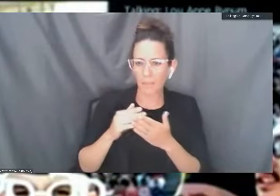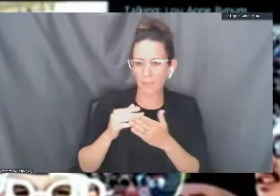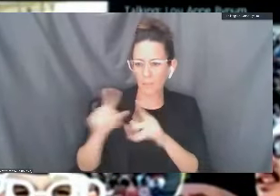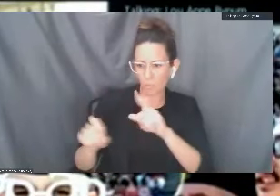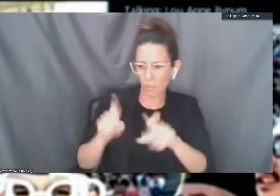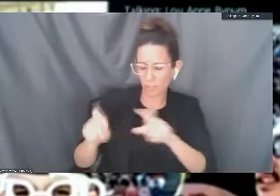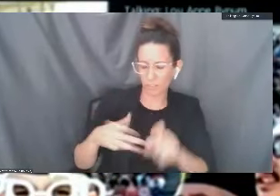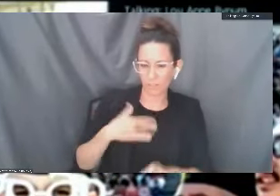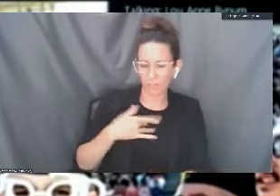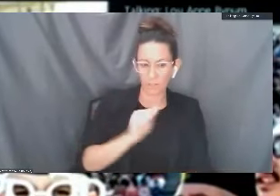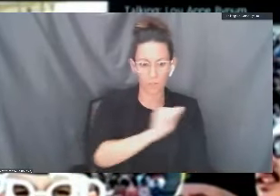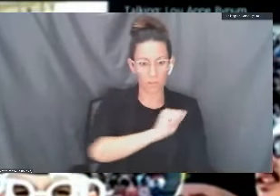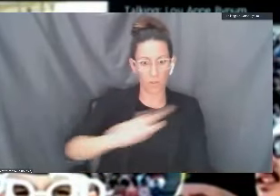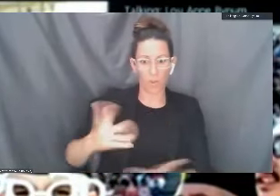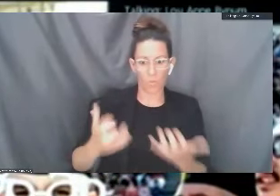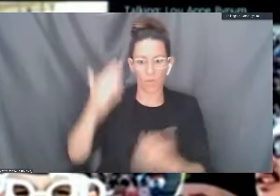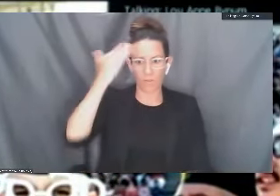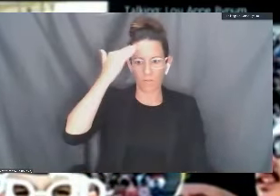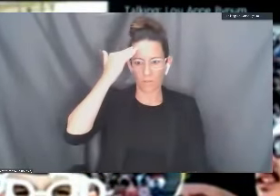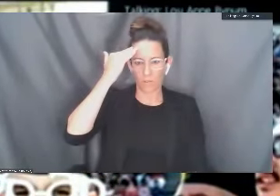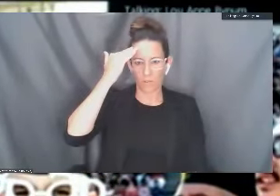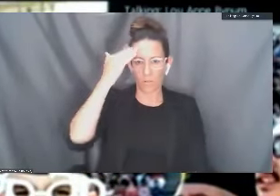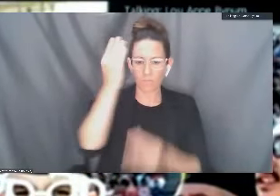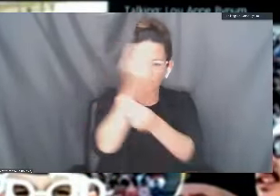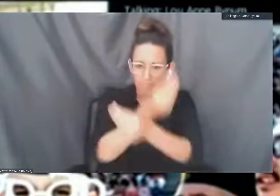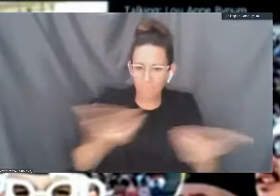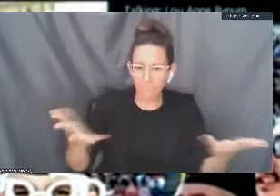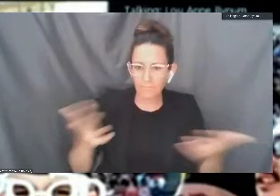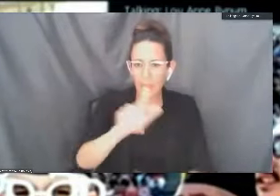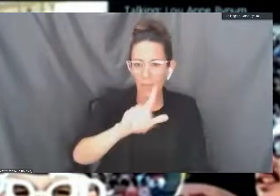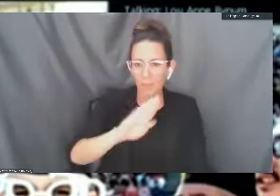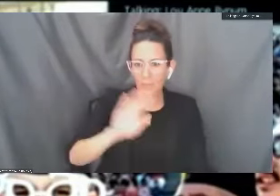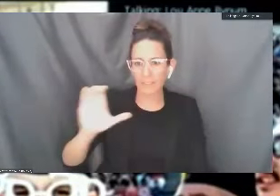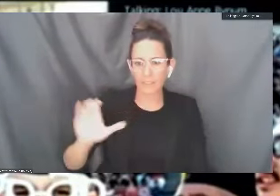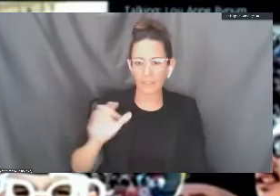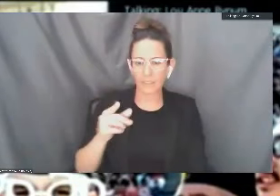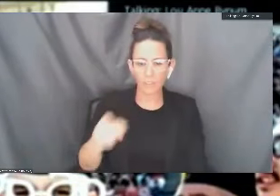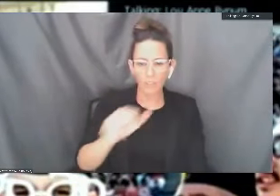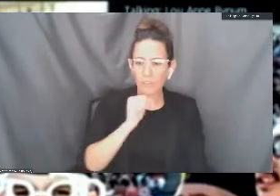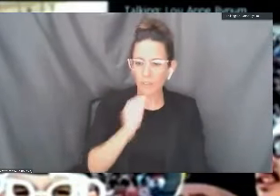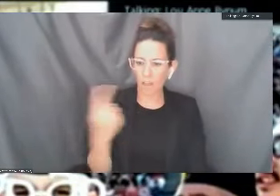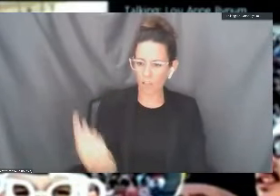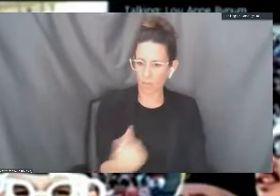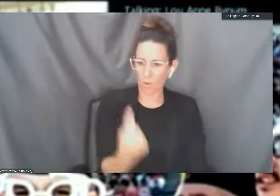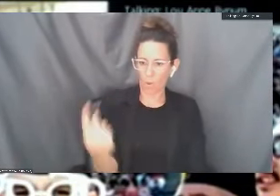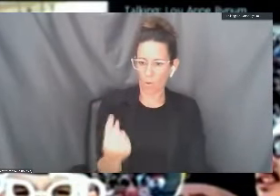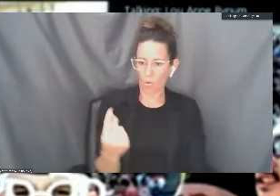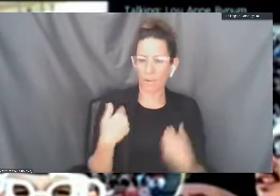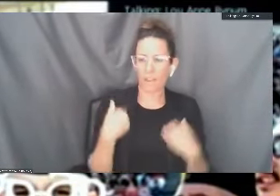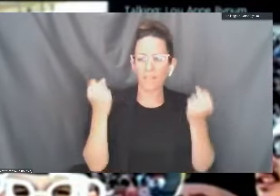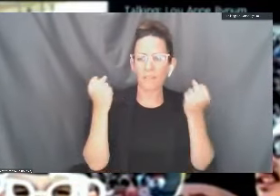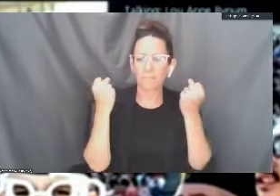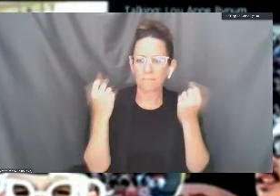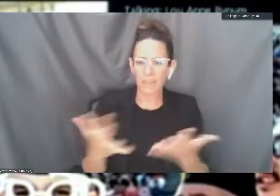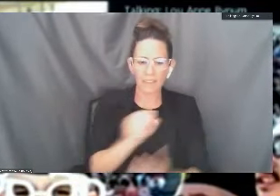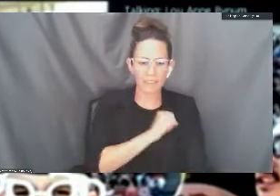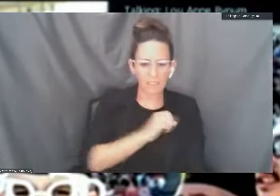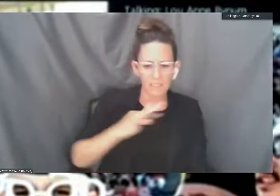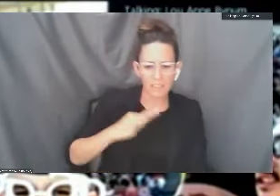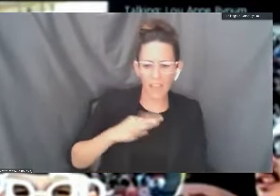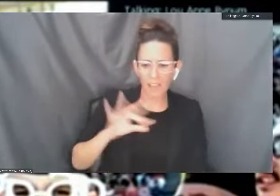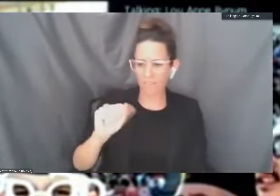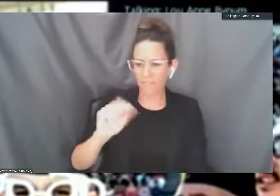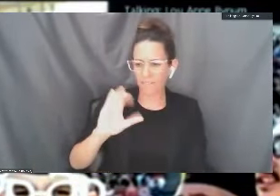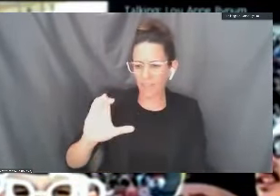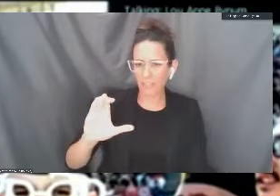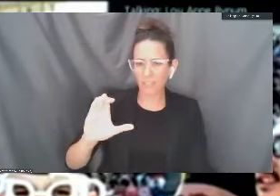your minds. I want to tell all of our Long Beach students that you are not alone. You have hundreds of faculty and staff here